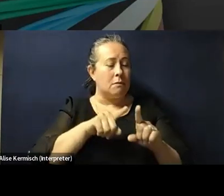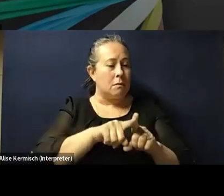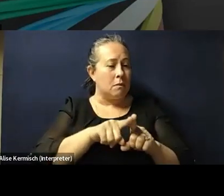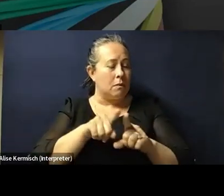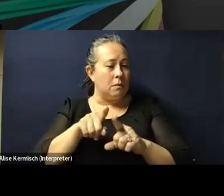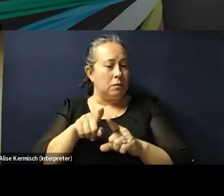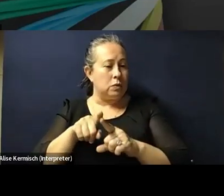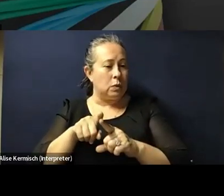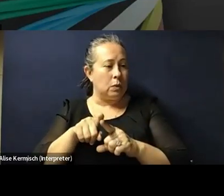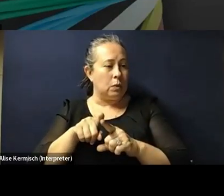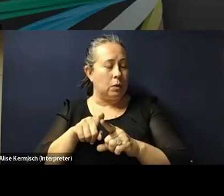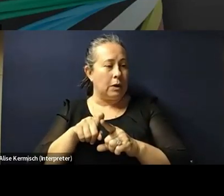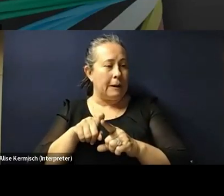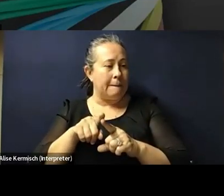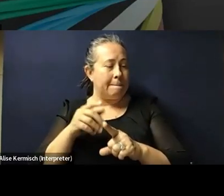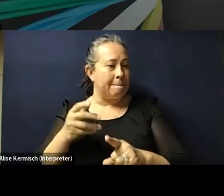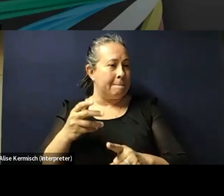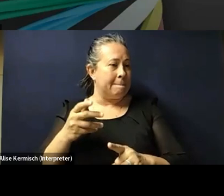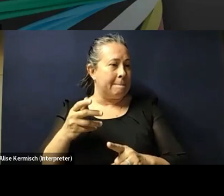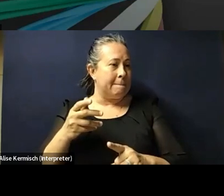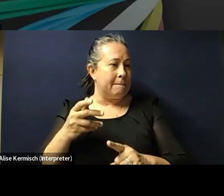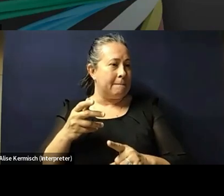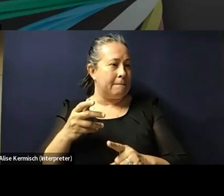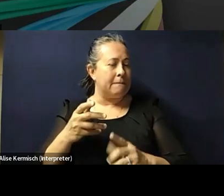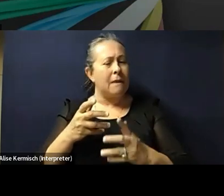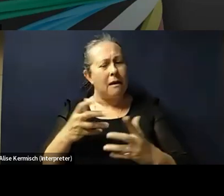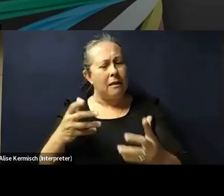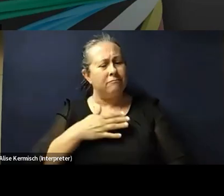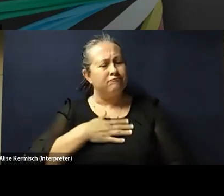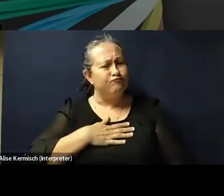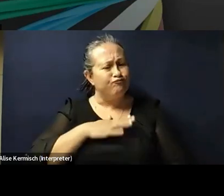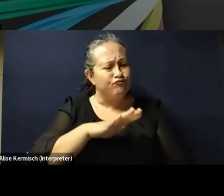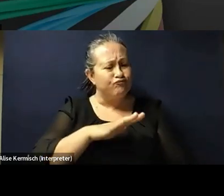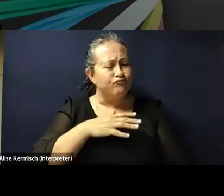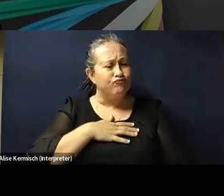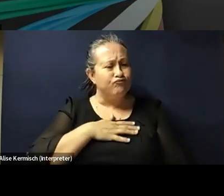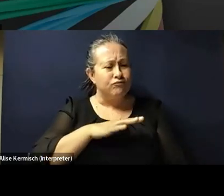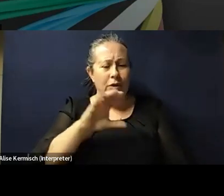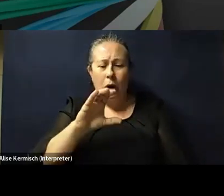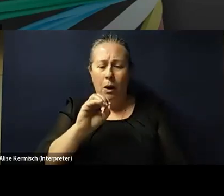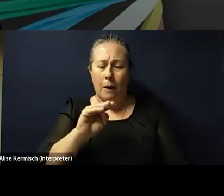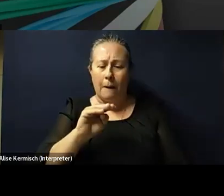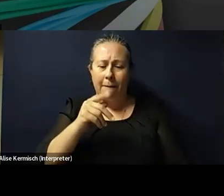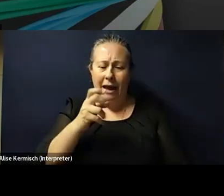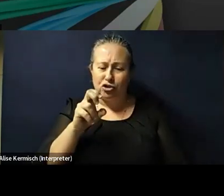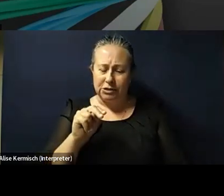a lot of compassion. So if you have a disability,